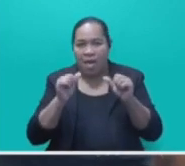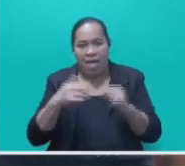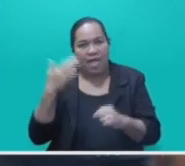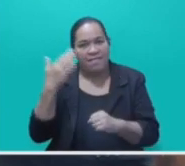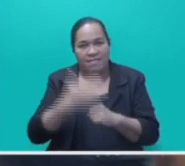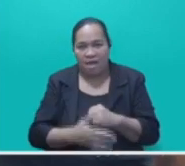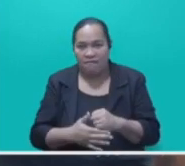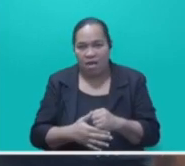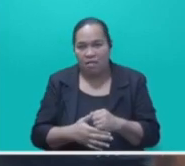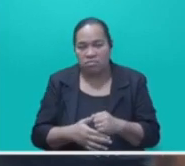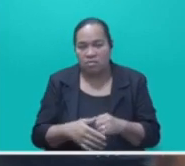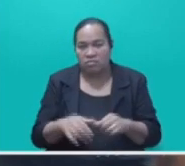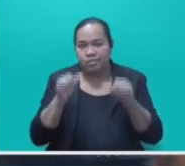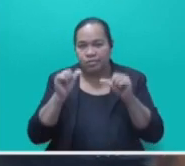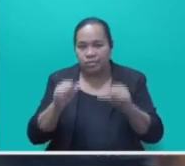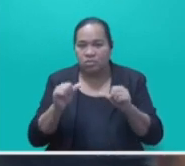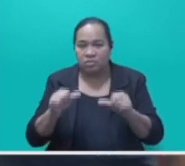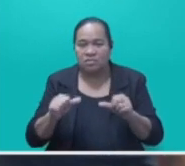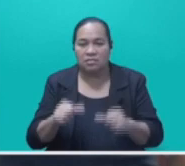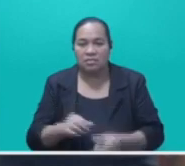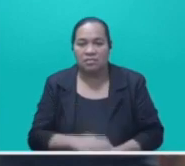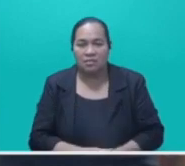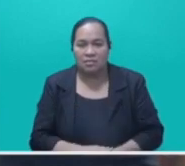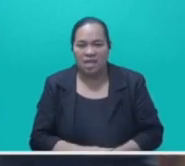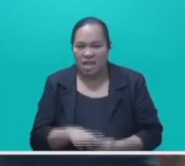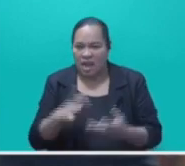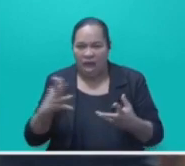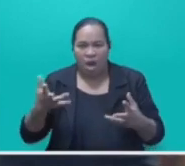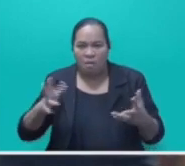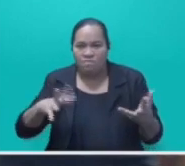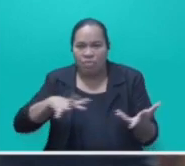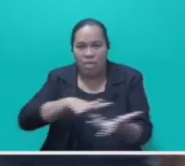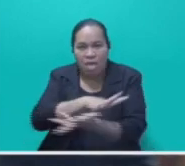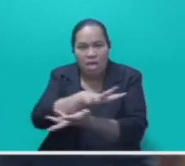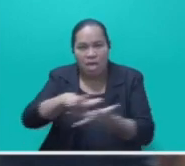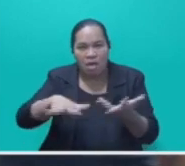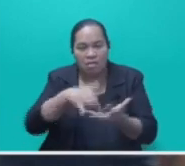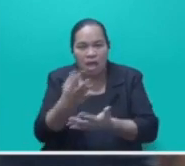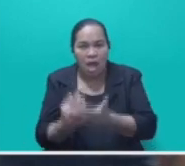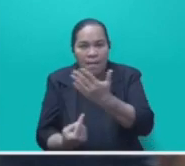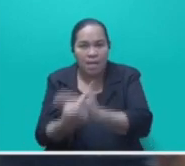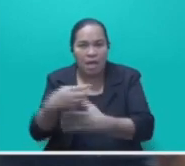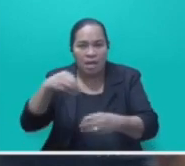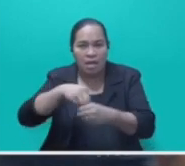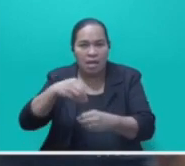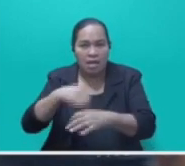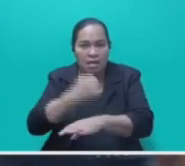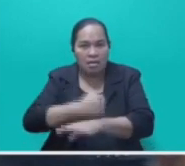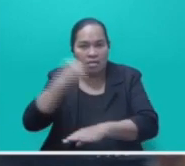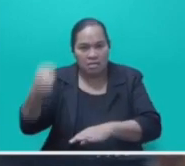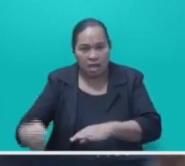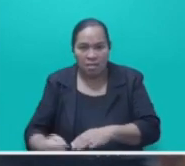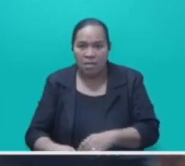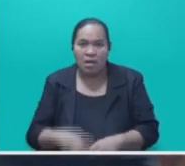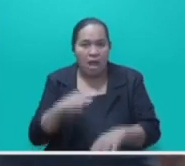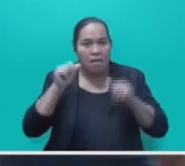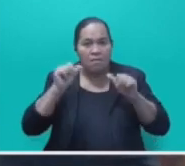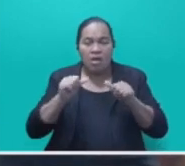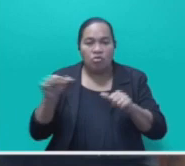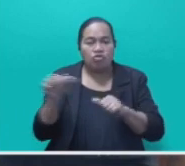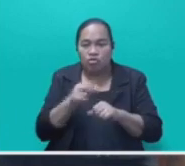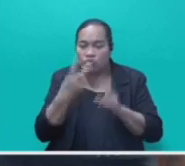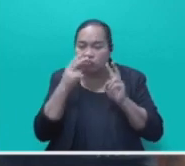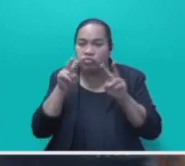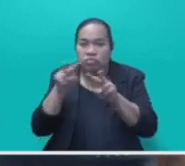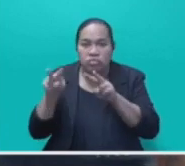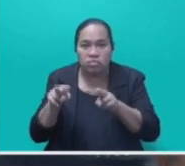chaos that is insidiously and rapidly creeping in and the impending disaster that is going to befall upon our